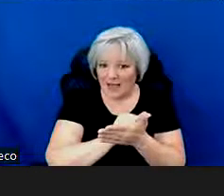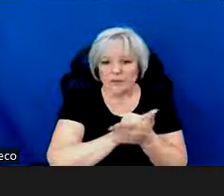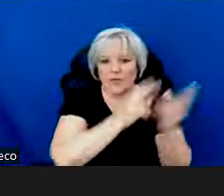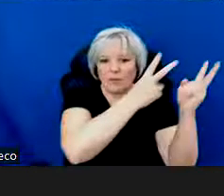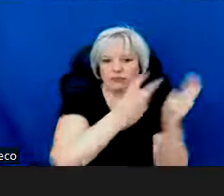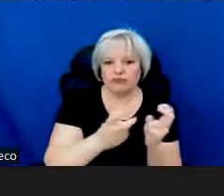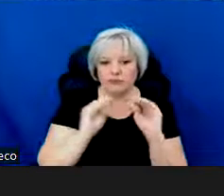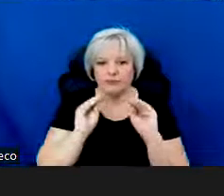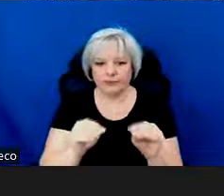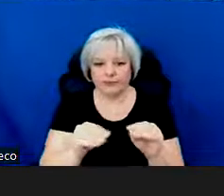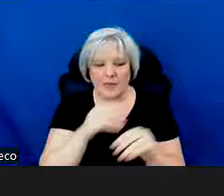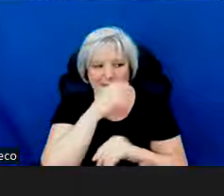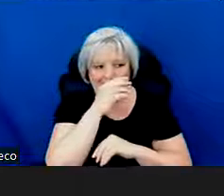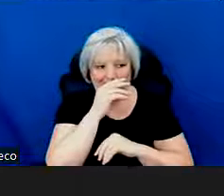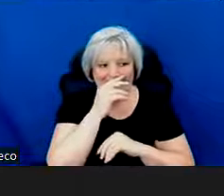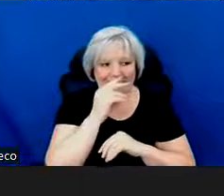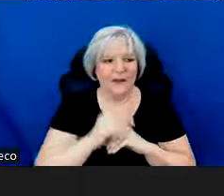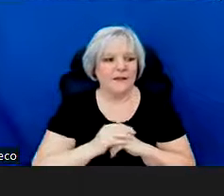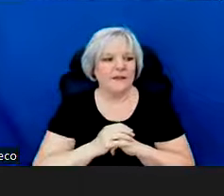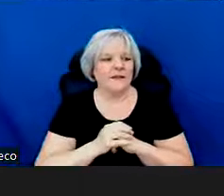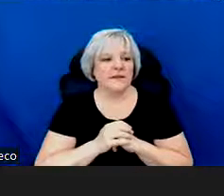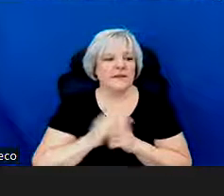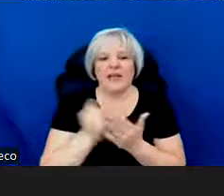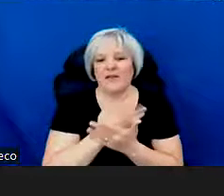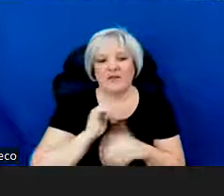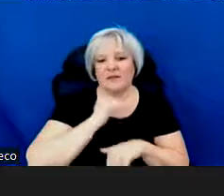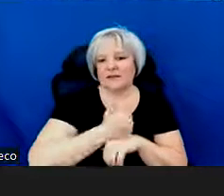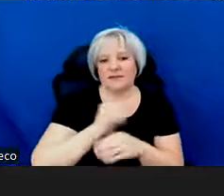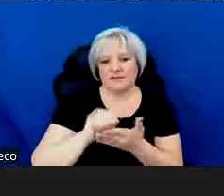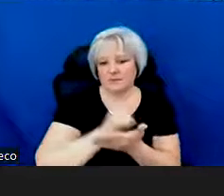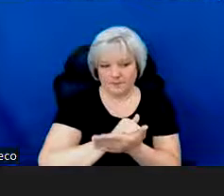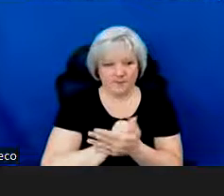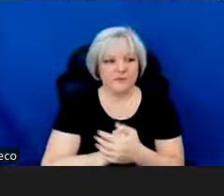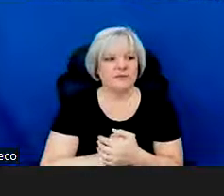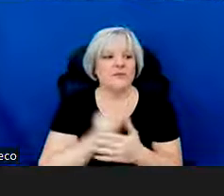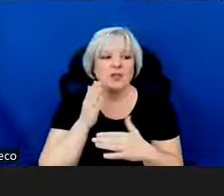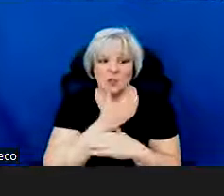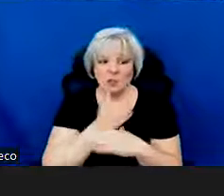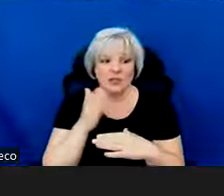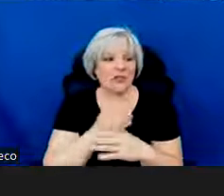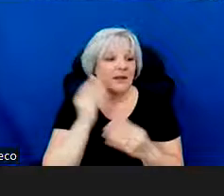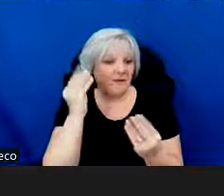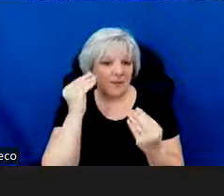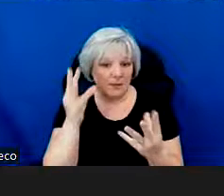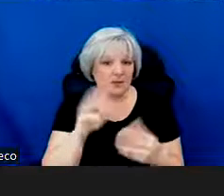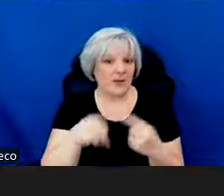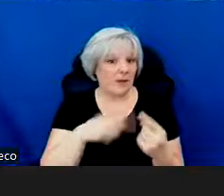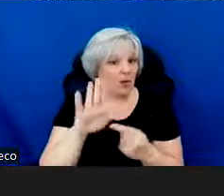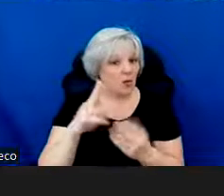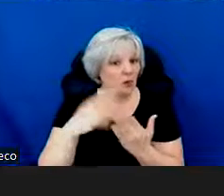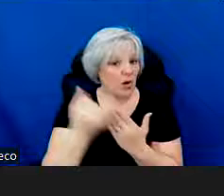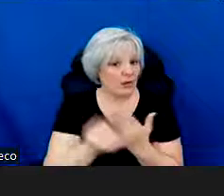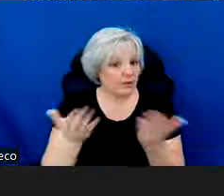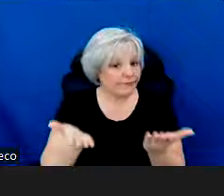We'll hit Next and go to the Project page. Under Project, you'll share basic information about the project that you're proposing.